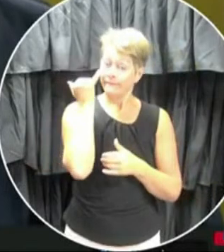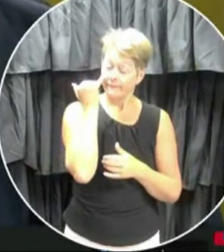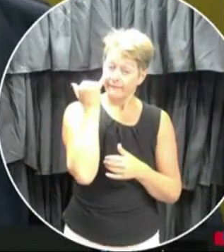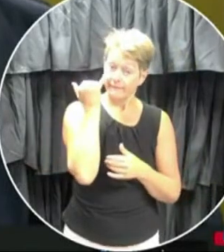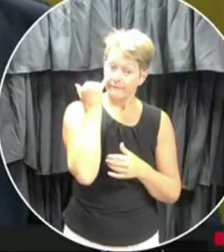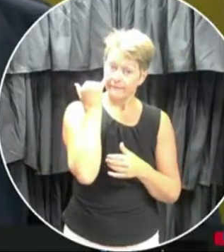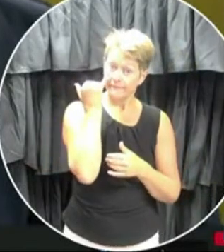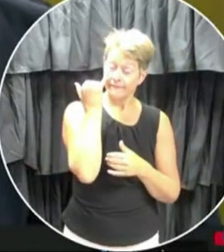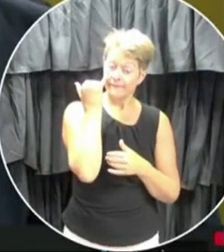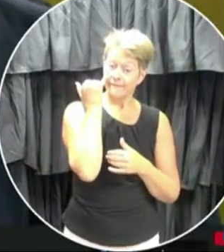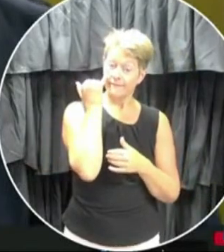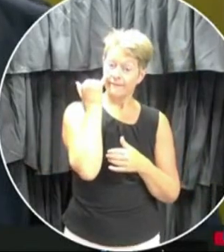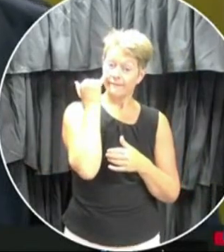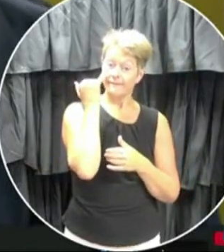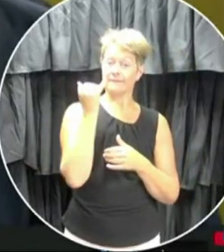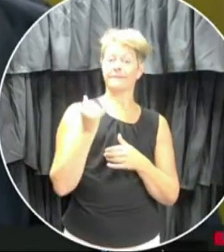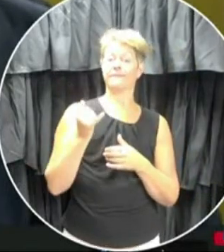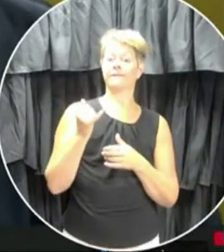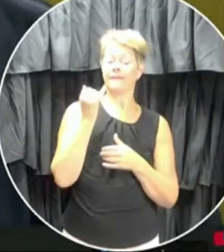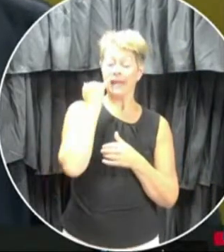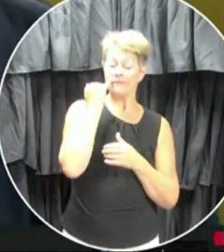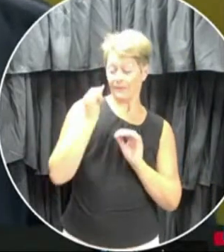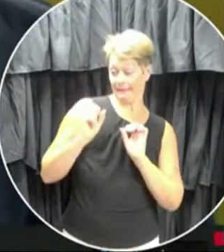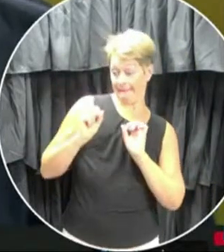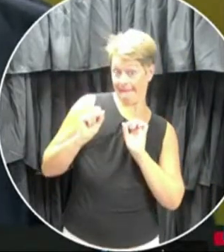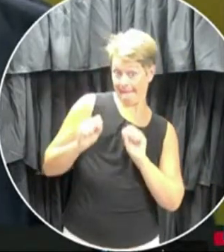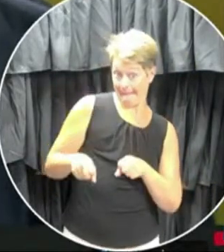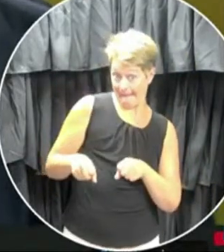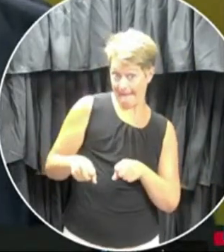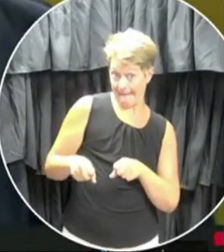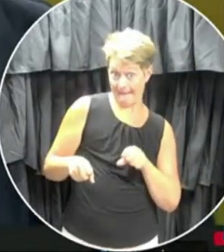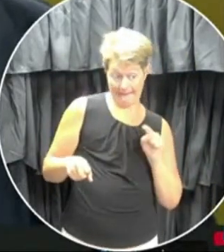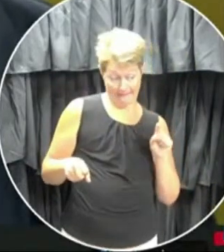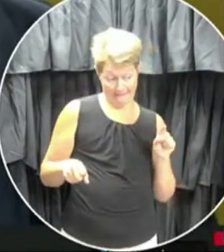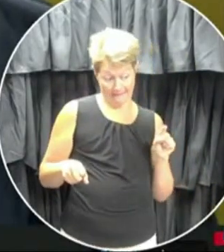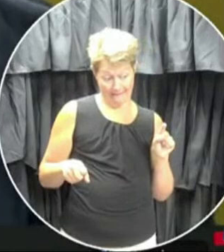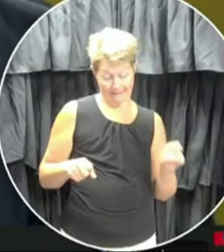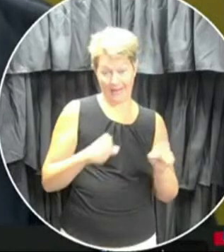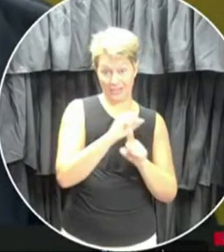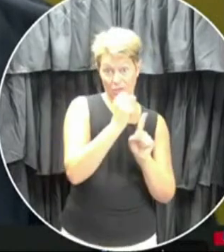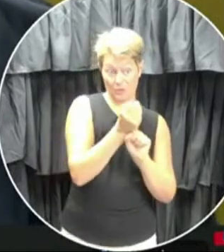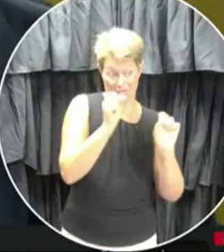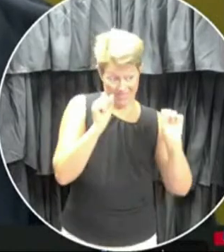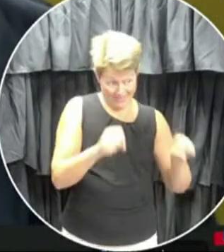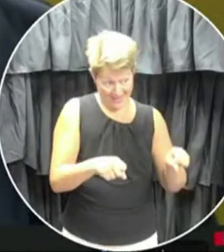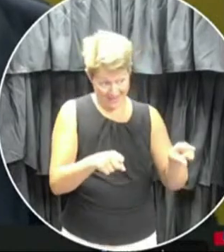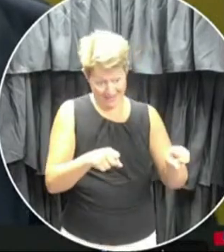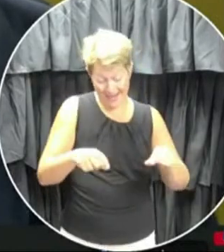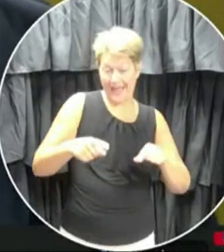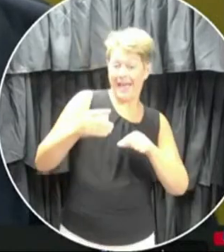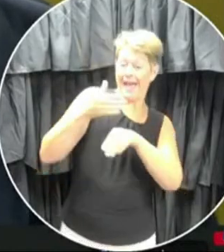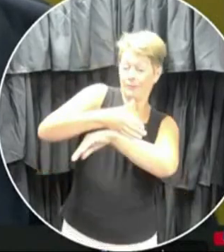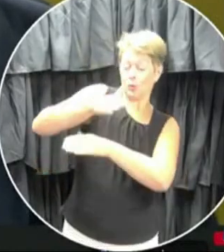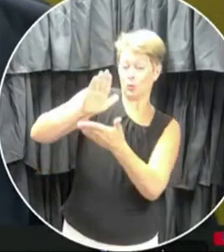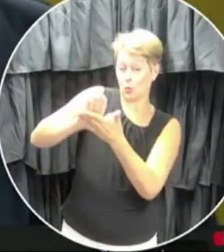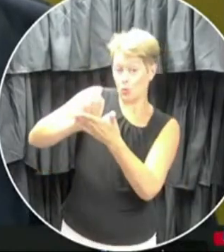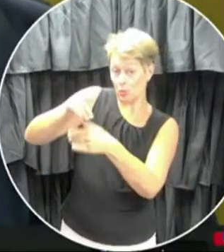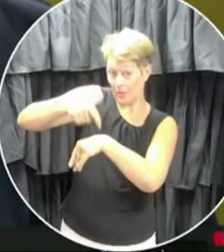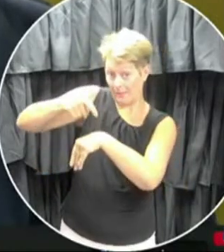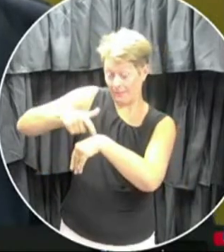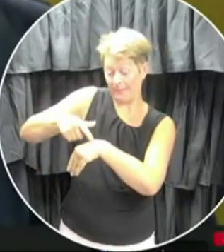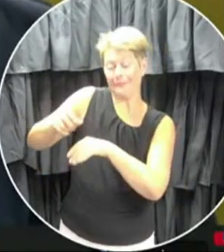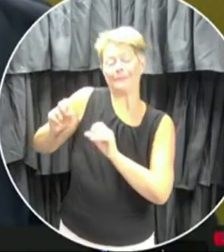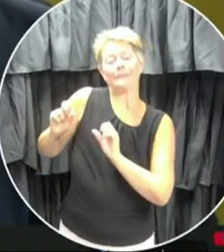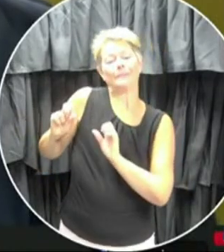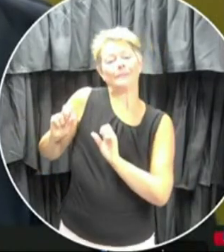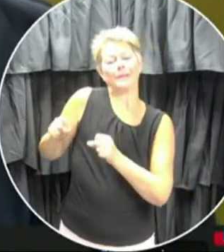parameters of the chief medical officer device where things like that can proceed in an extracurricular manner. But, uh, you